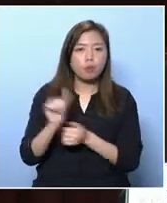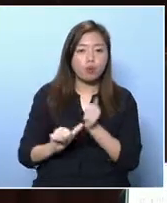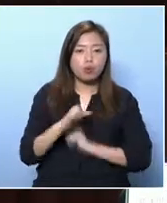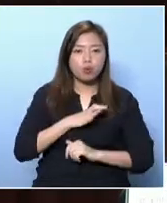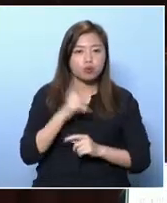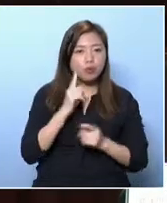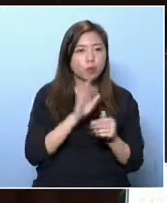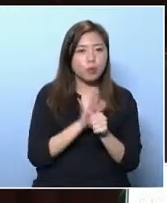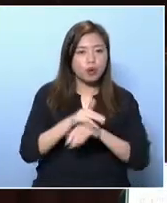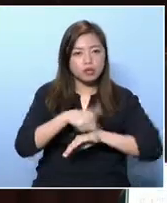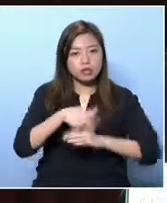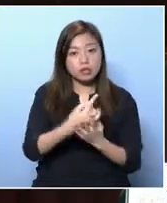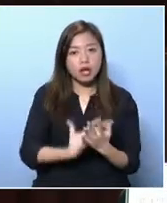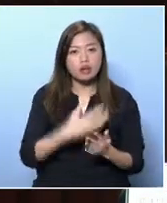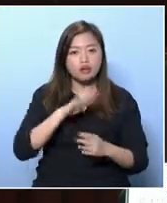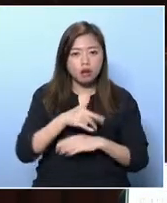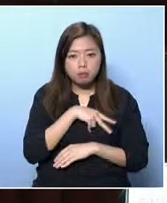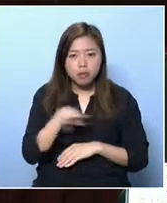the policies on